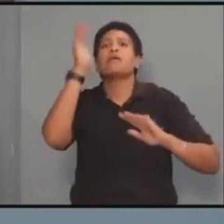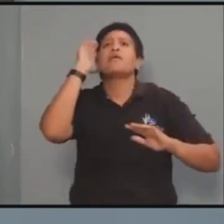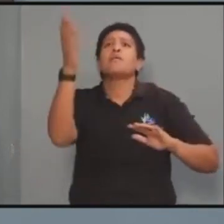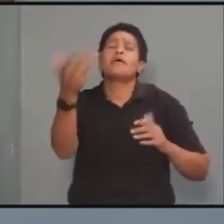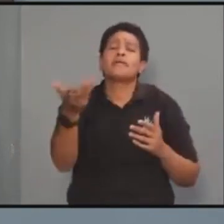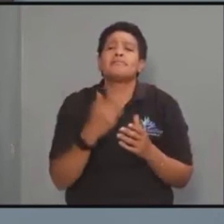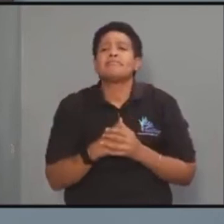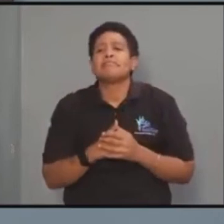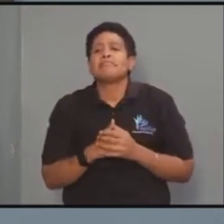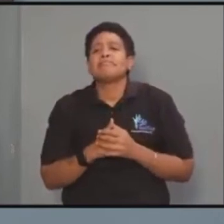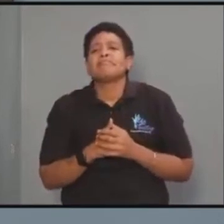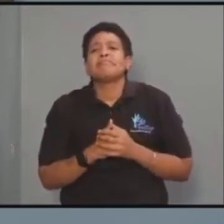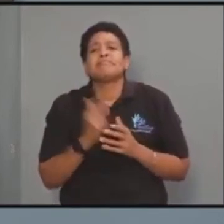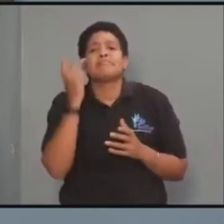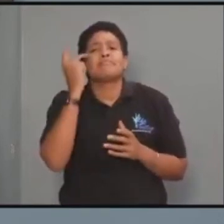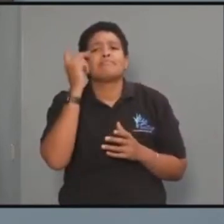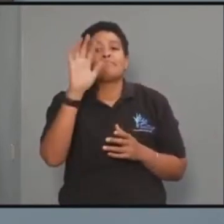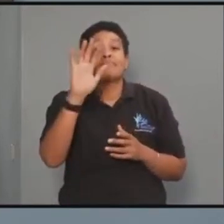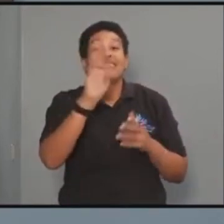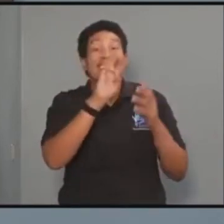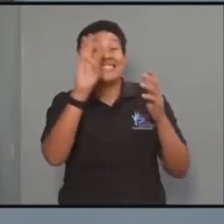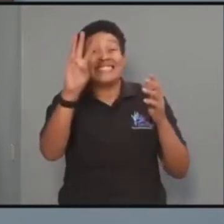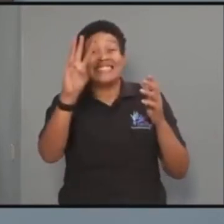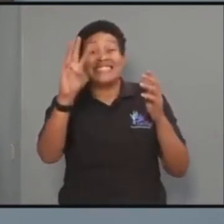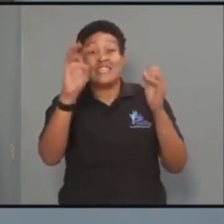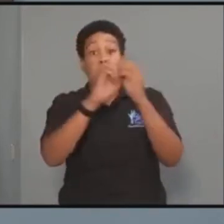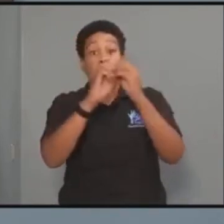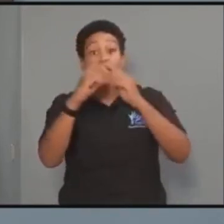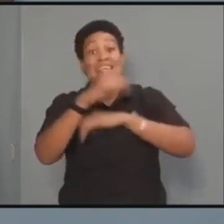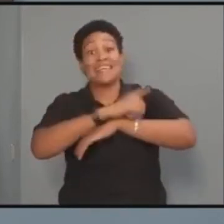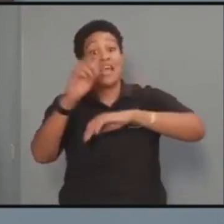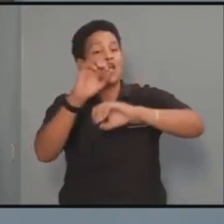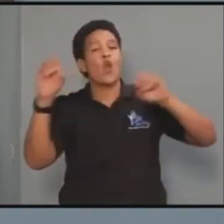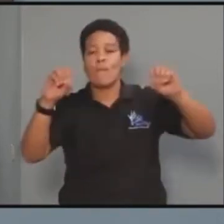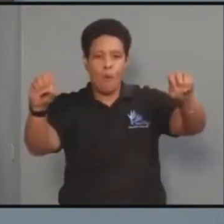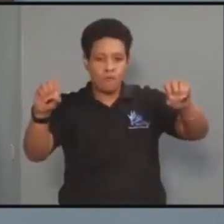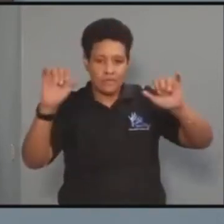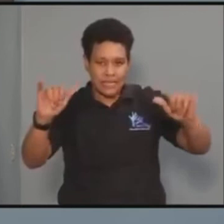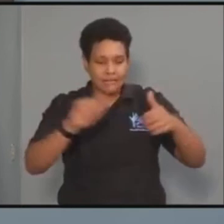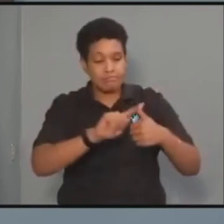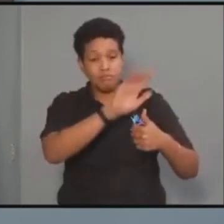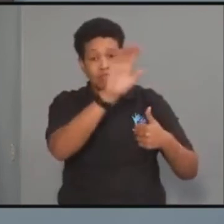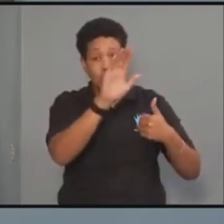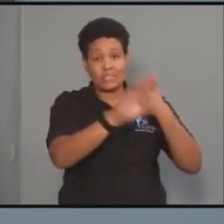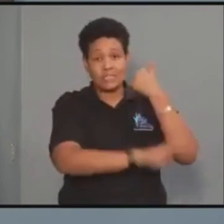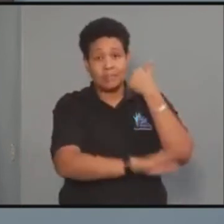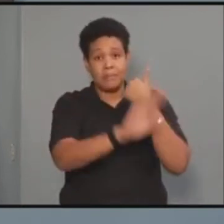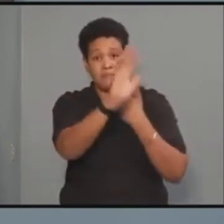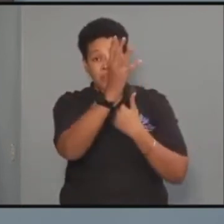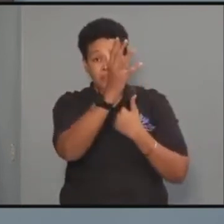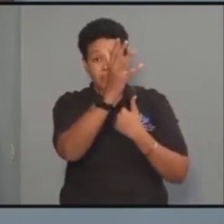seeing six more no-movement days. And these would be Sunday, September the 5th,